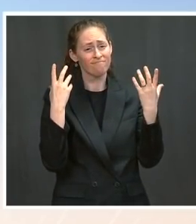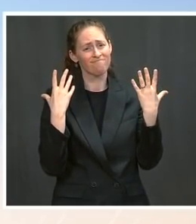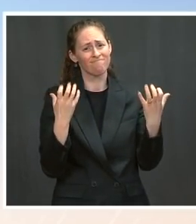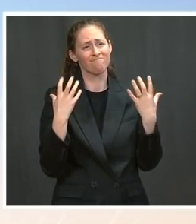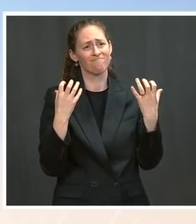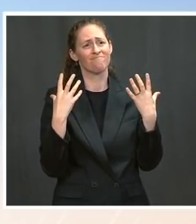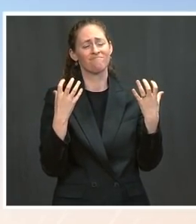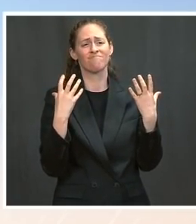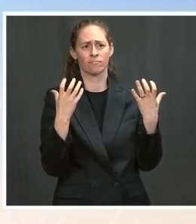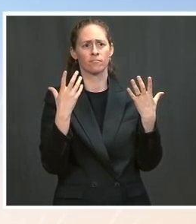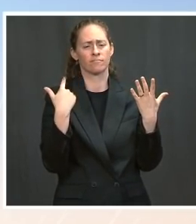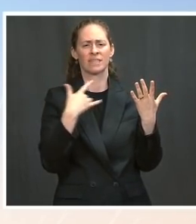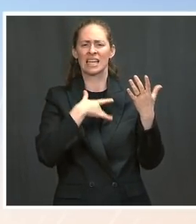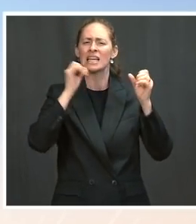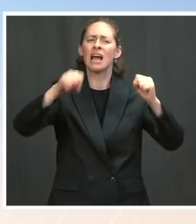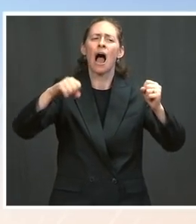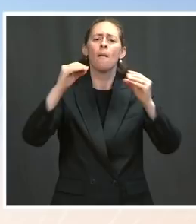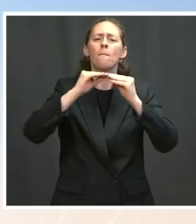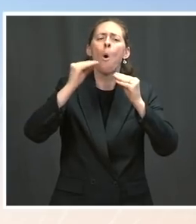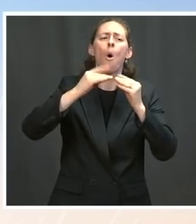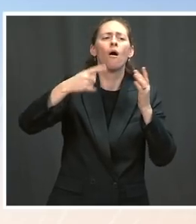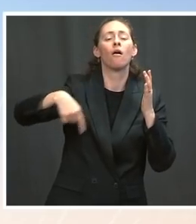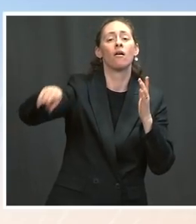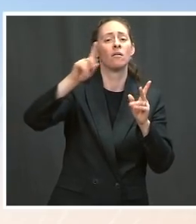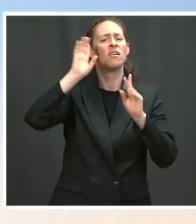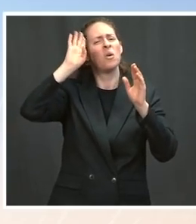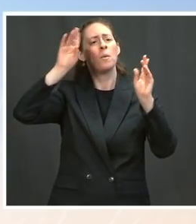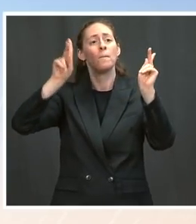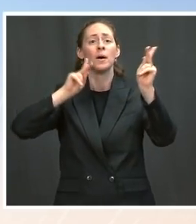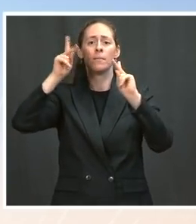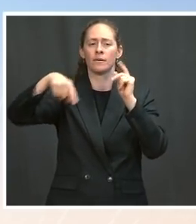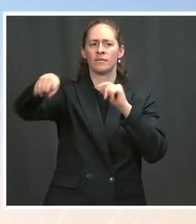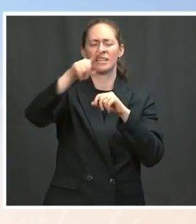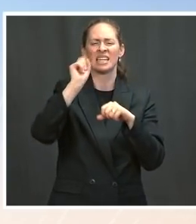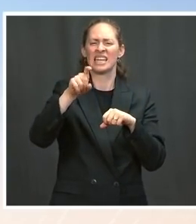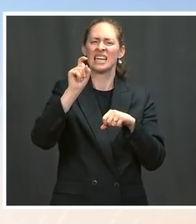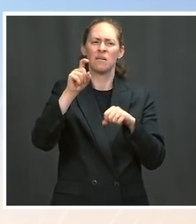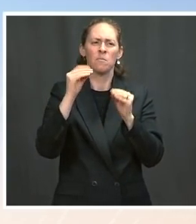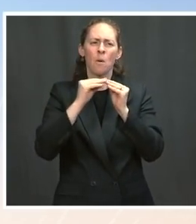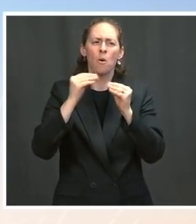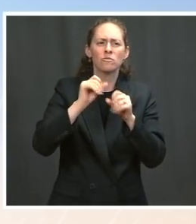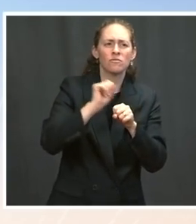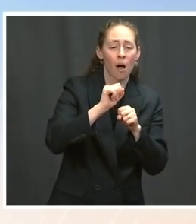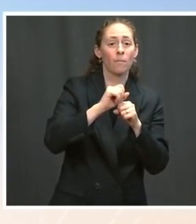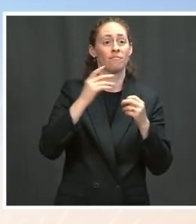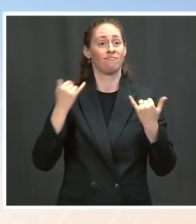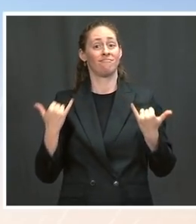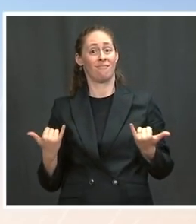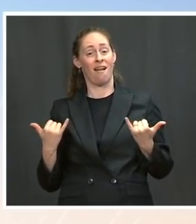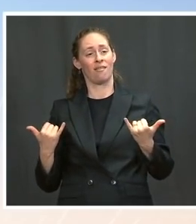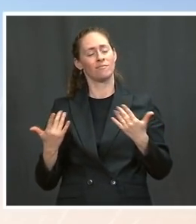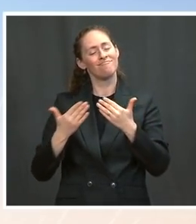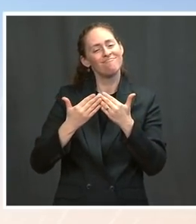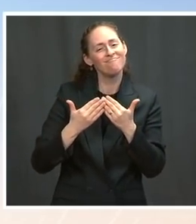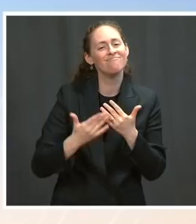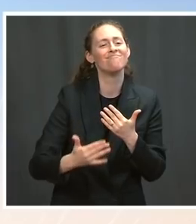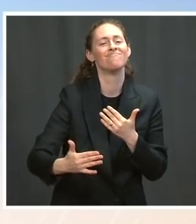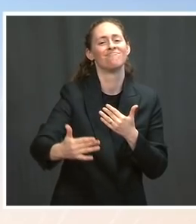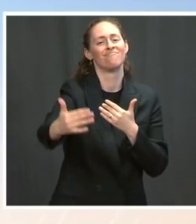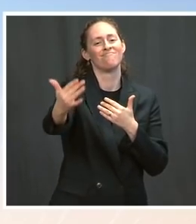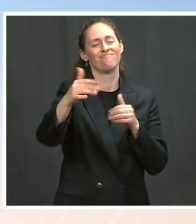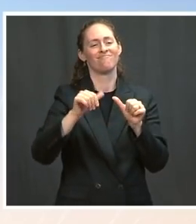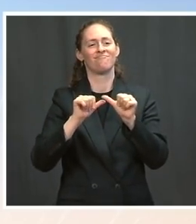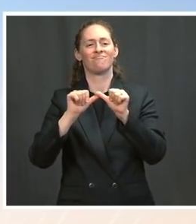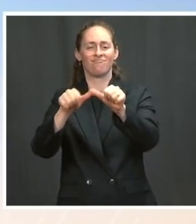needs more, American workers need more, obviously for the short term, but also the long term. And we know that the combination of the American Rescue